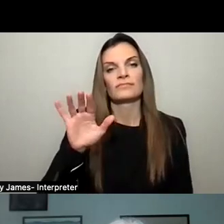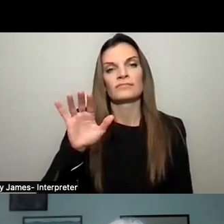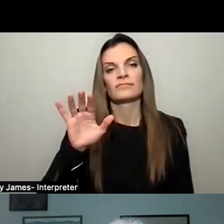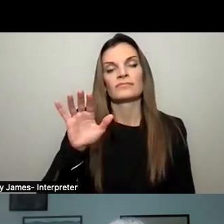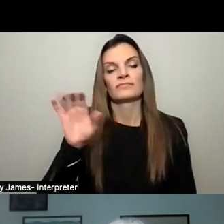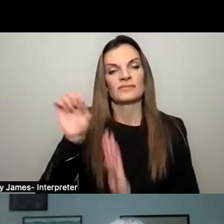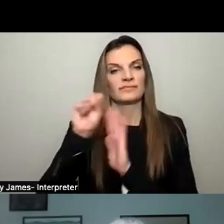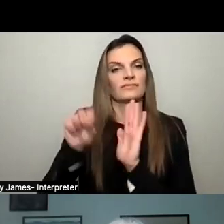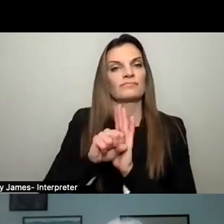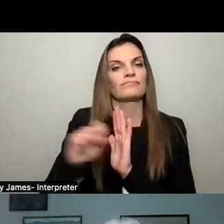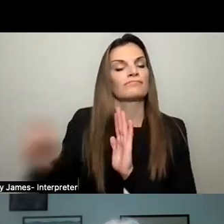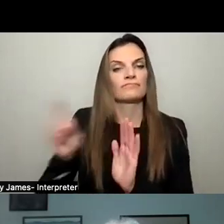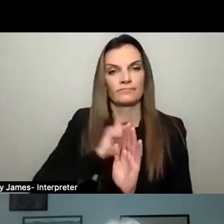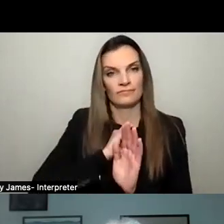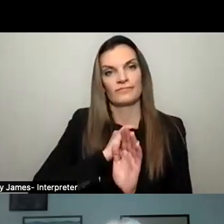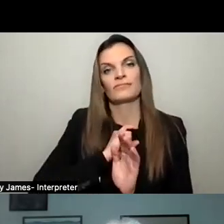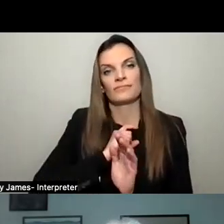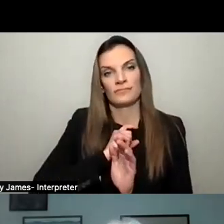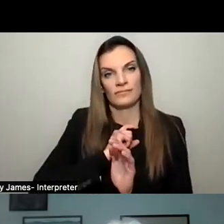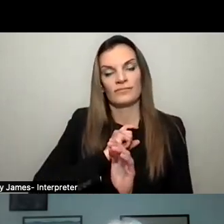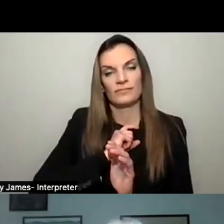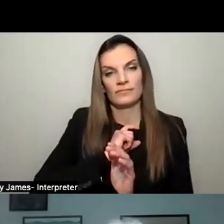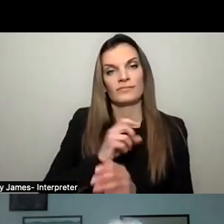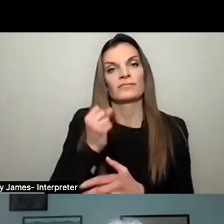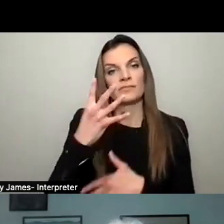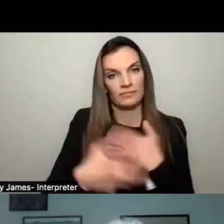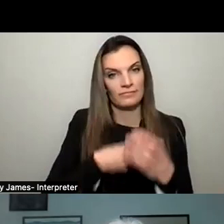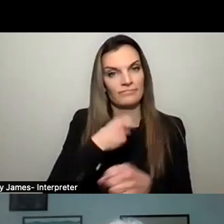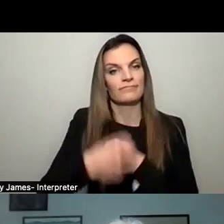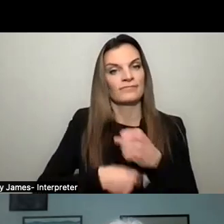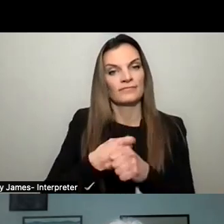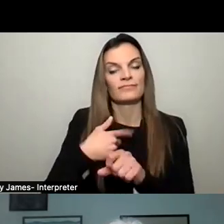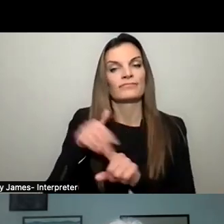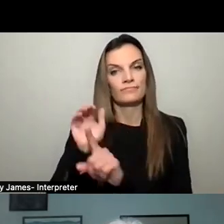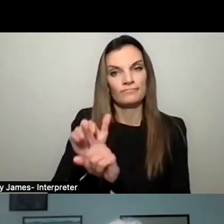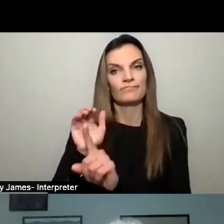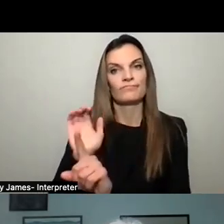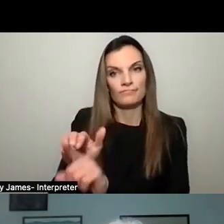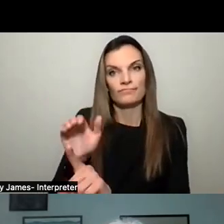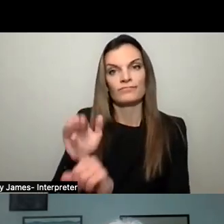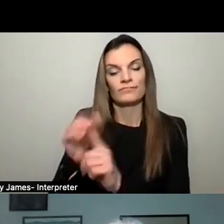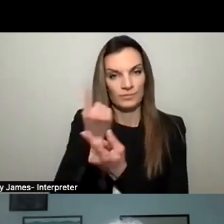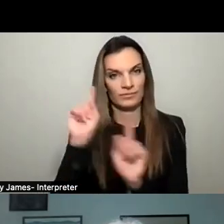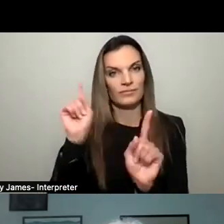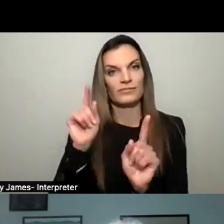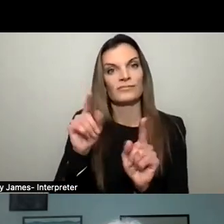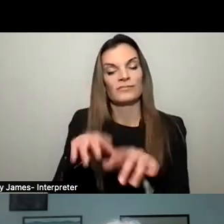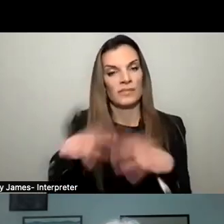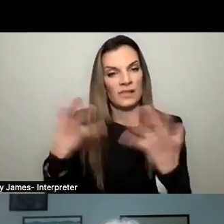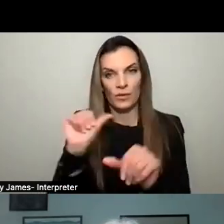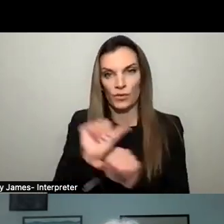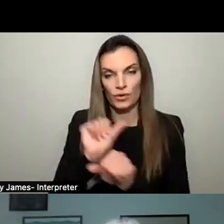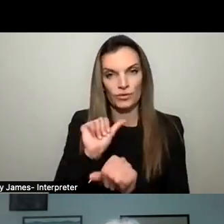recently were awarded after many years of effort to get there, to get that. A lot of work went into it.